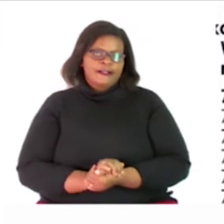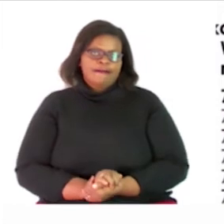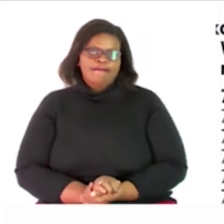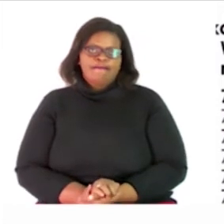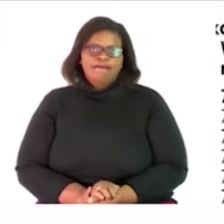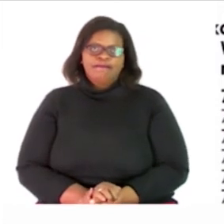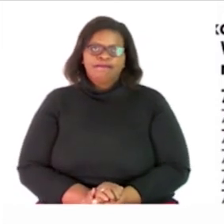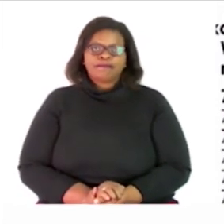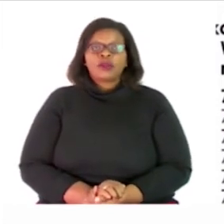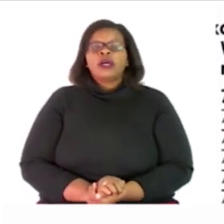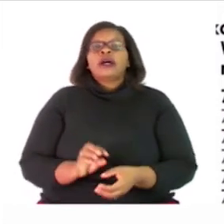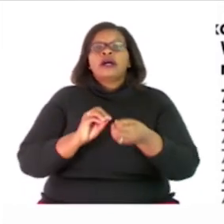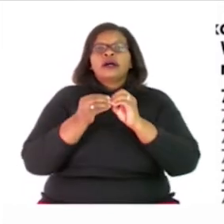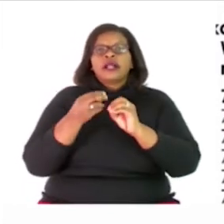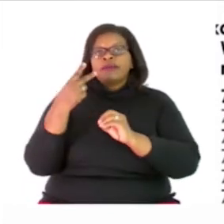in number 2